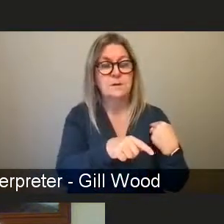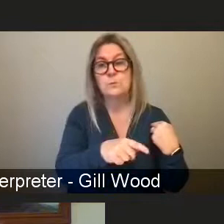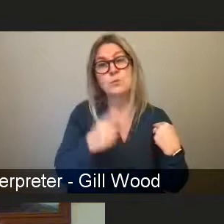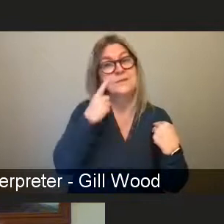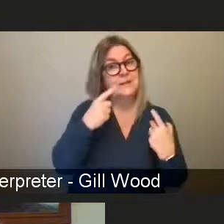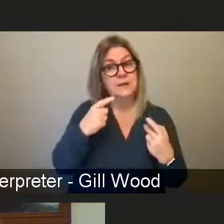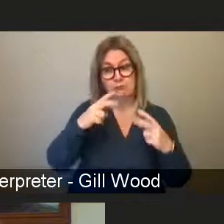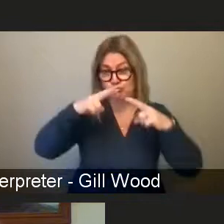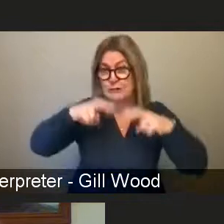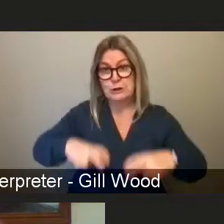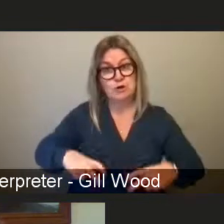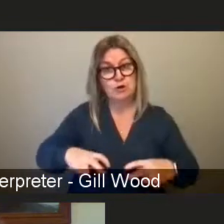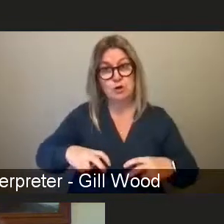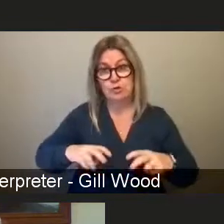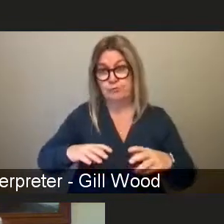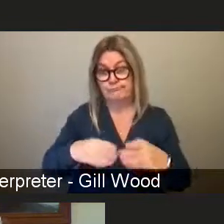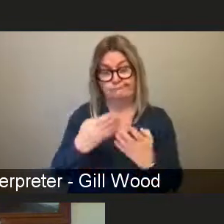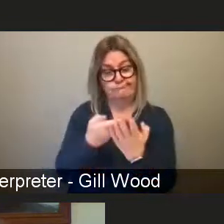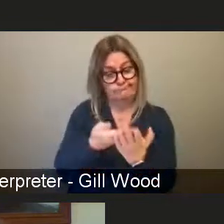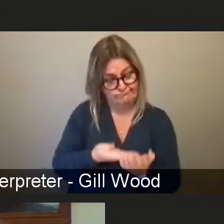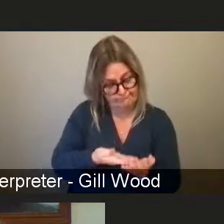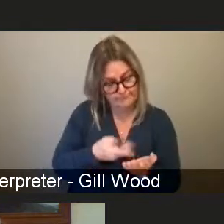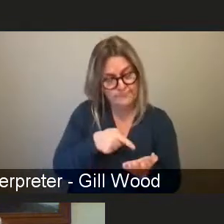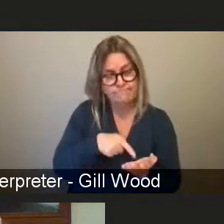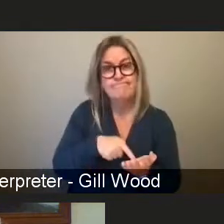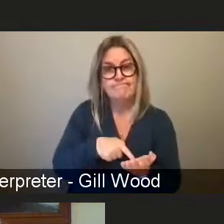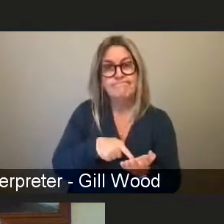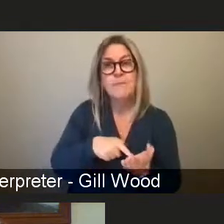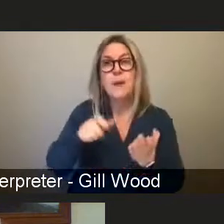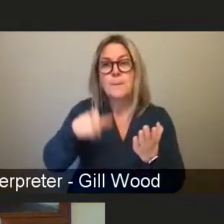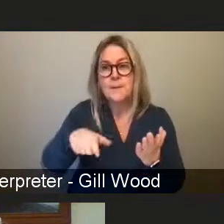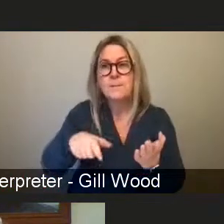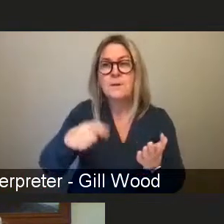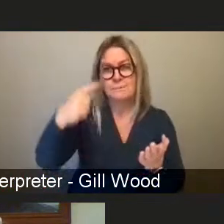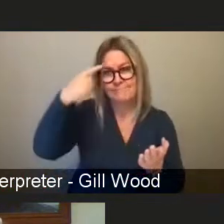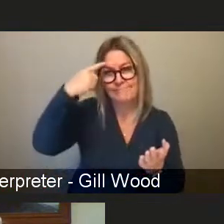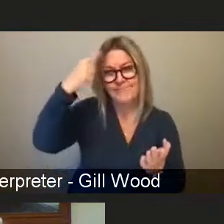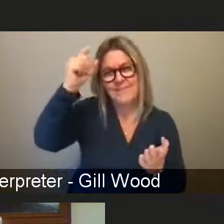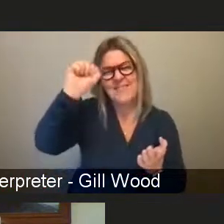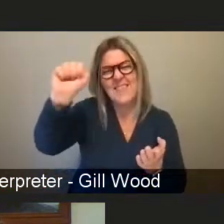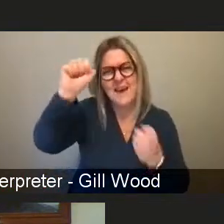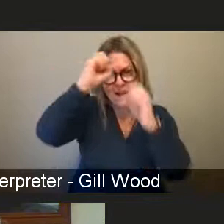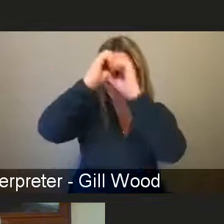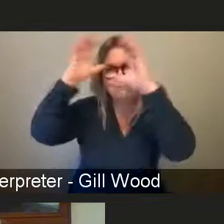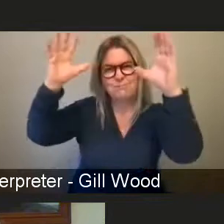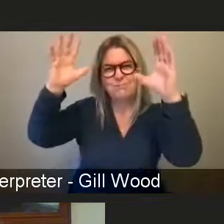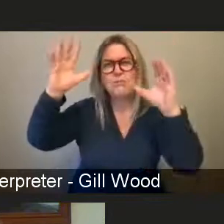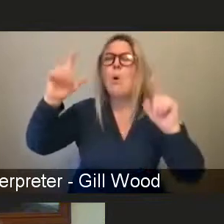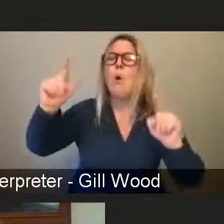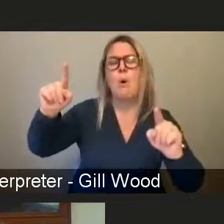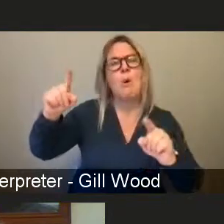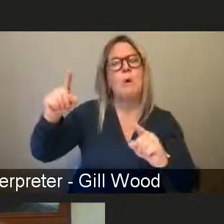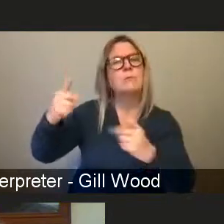those who hold really traditional notions of what women and men should do and be